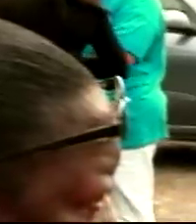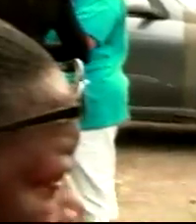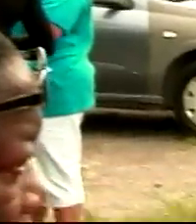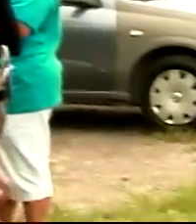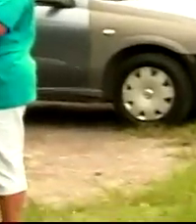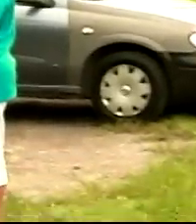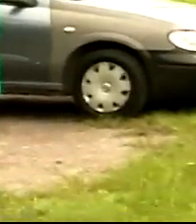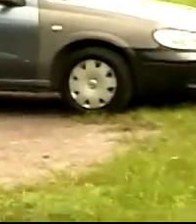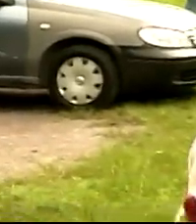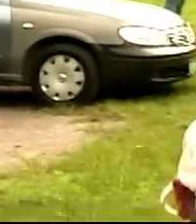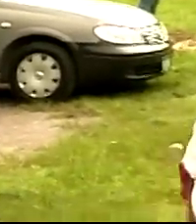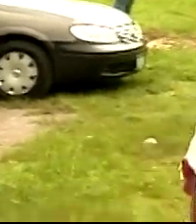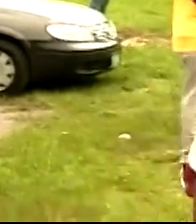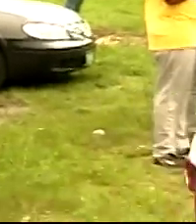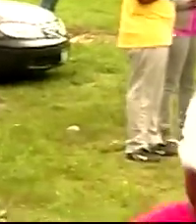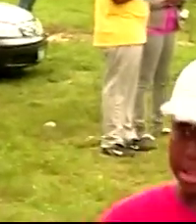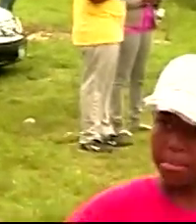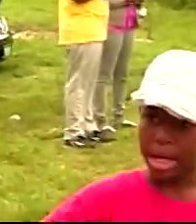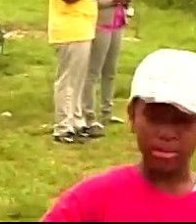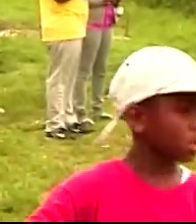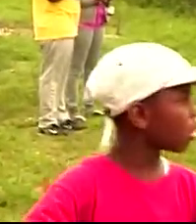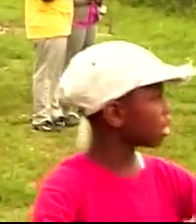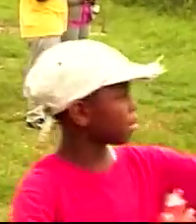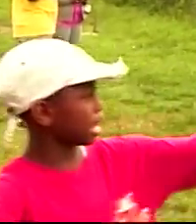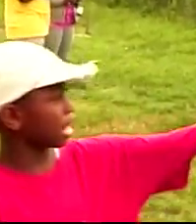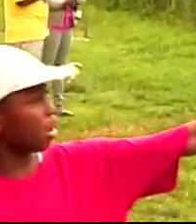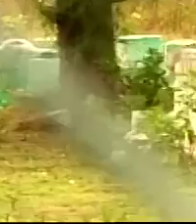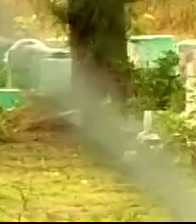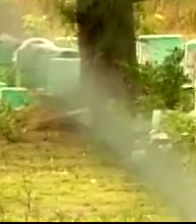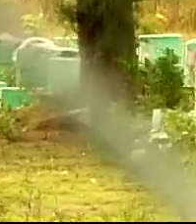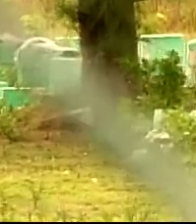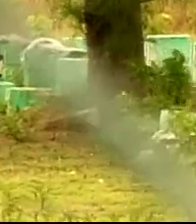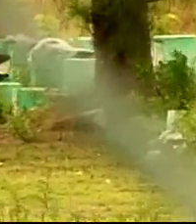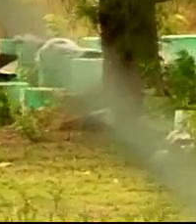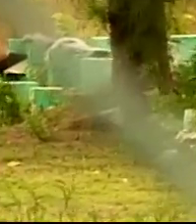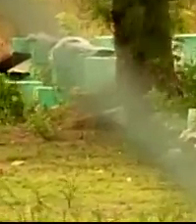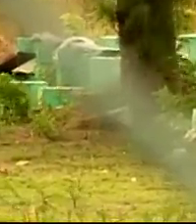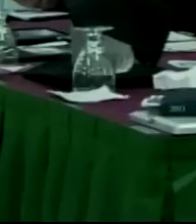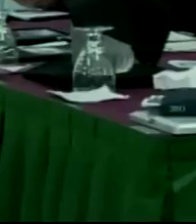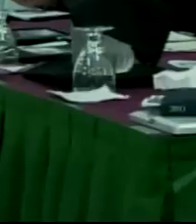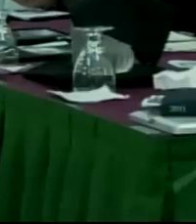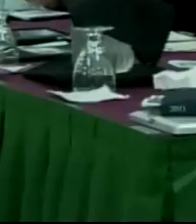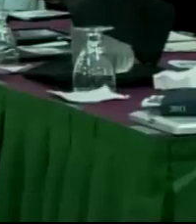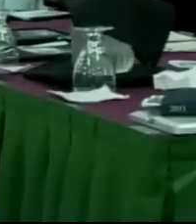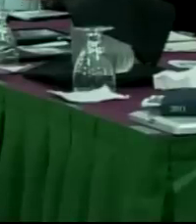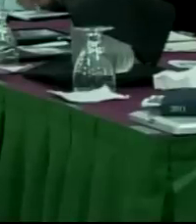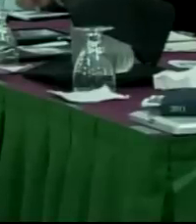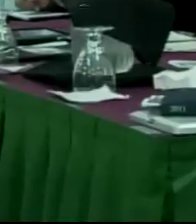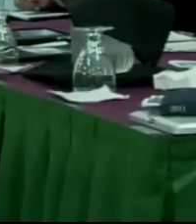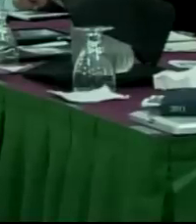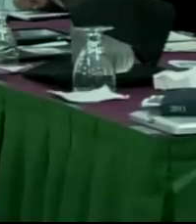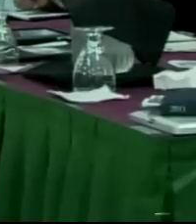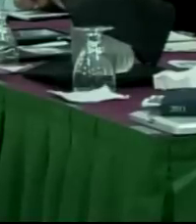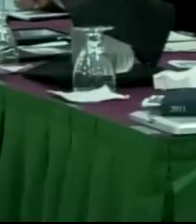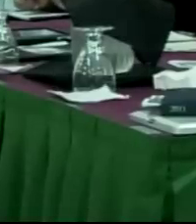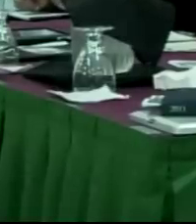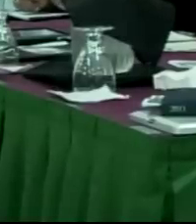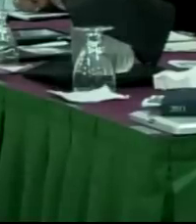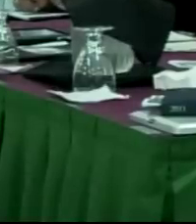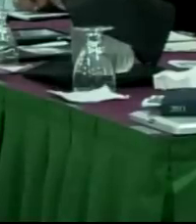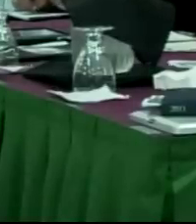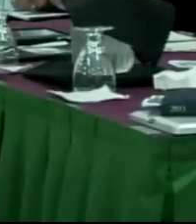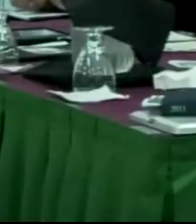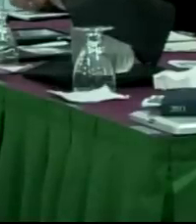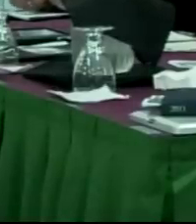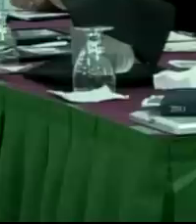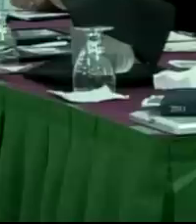Coming up in the Bahamas tonight, tragedy strikes as a young boy loses his life. It's the eve of a march and rally where thousands